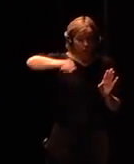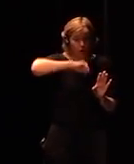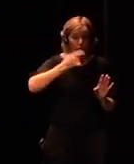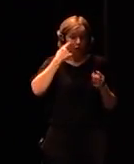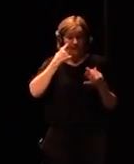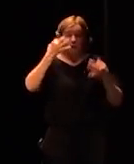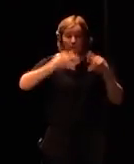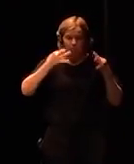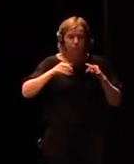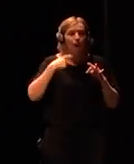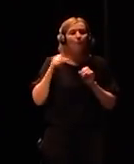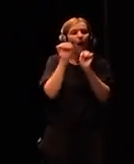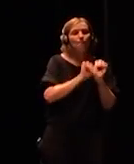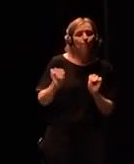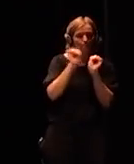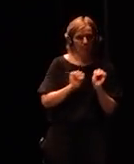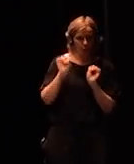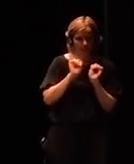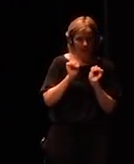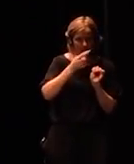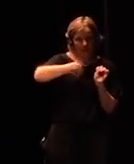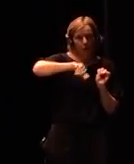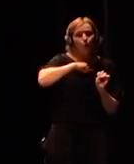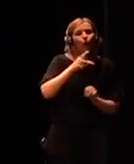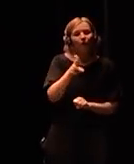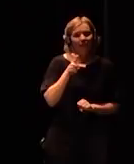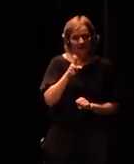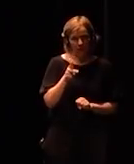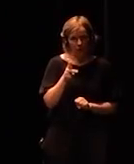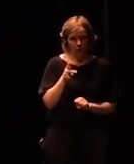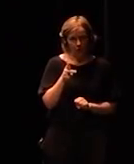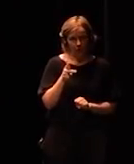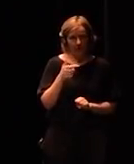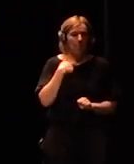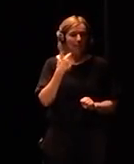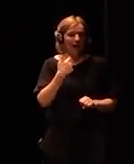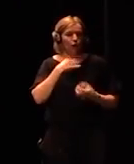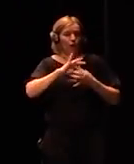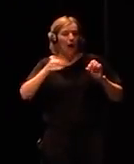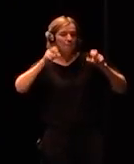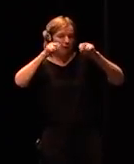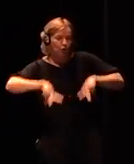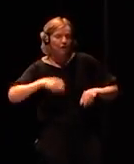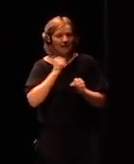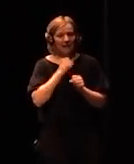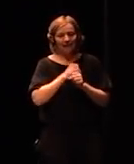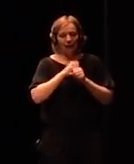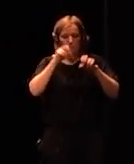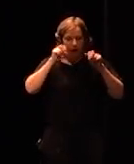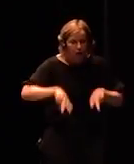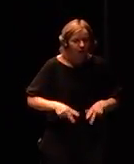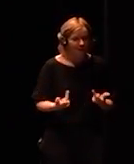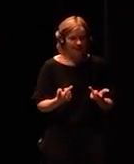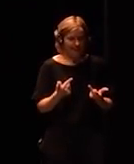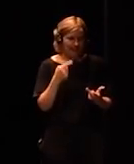become lonely because we don't have any real friends except for social networks that we lose our jobs and there's nothing to pay